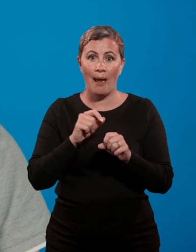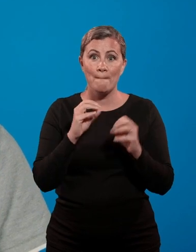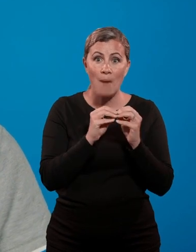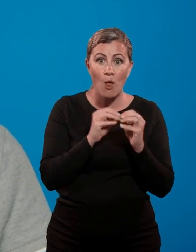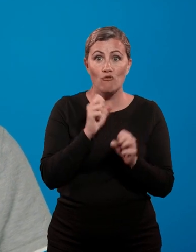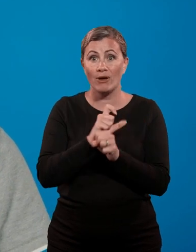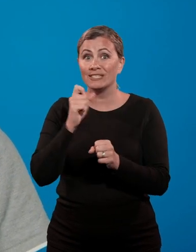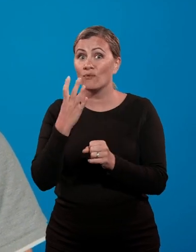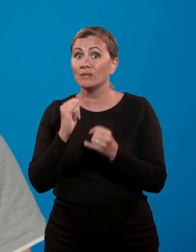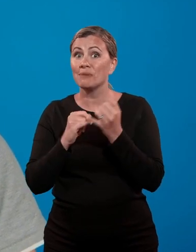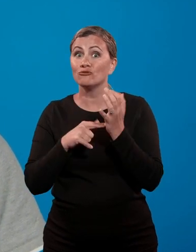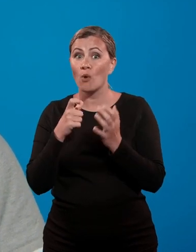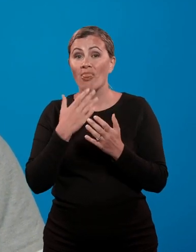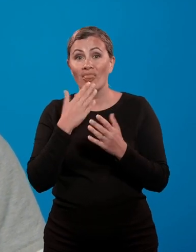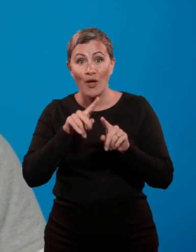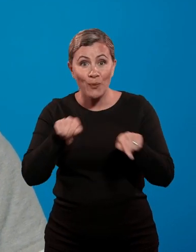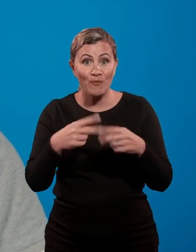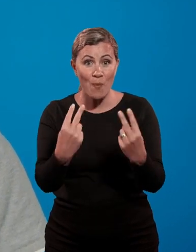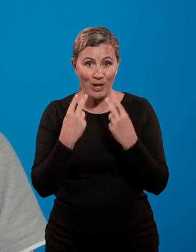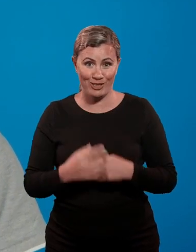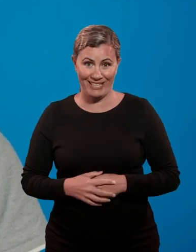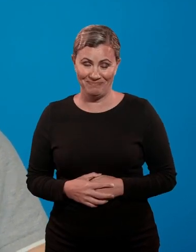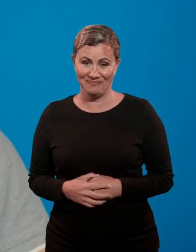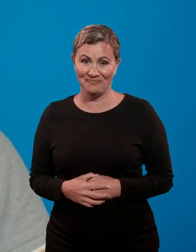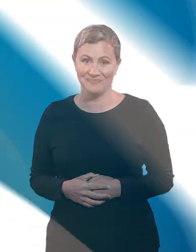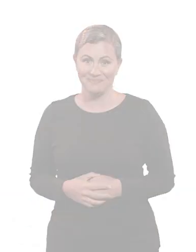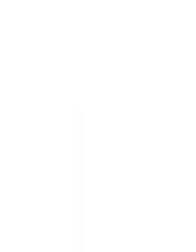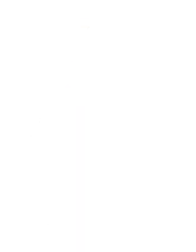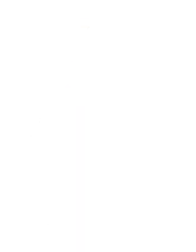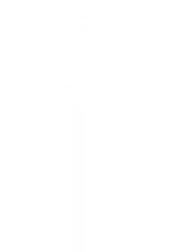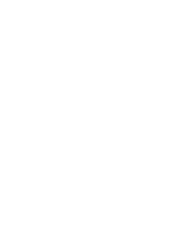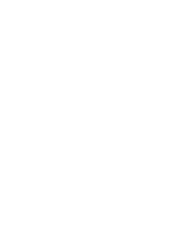your very own Berlingo or Grand C4 Space Tourer. Thanks for watching.